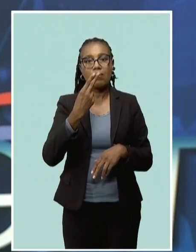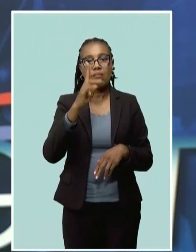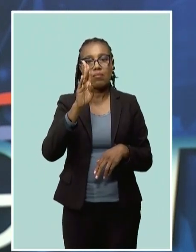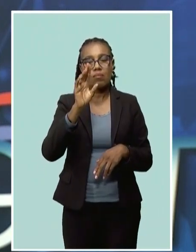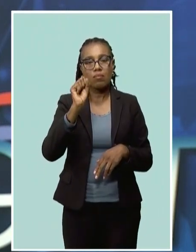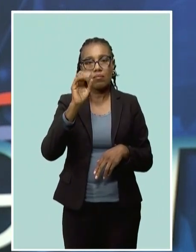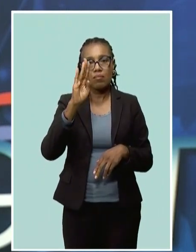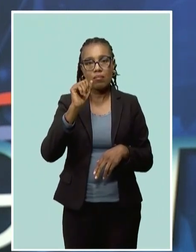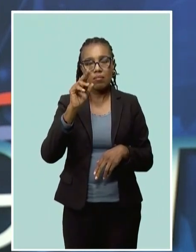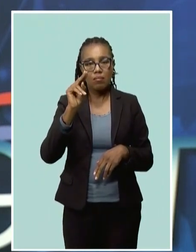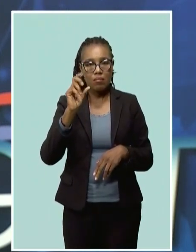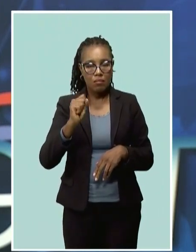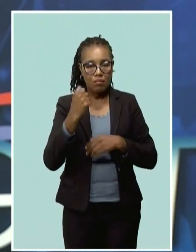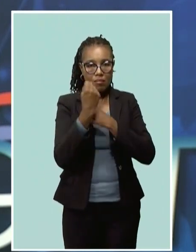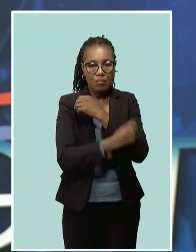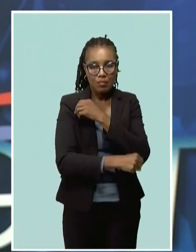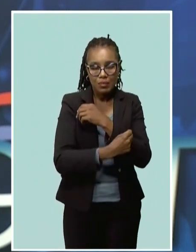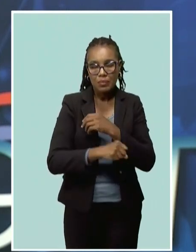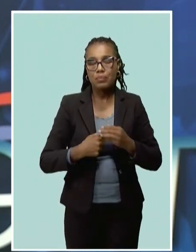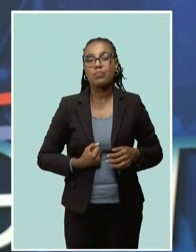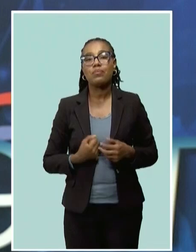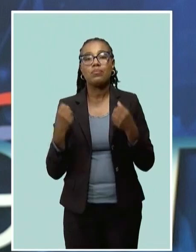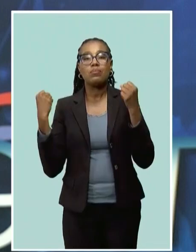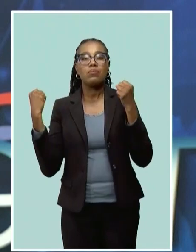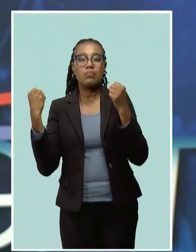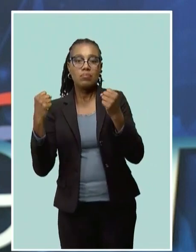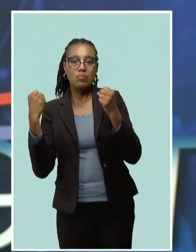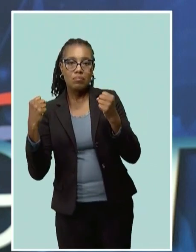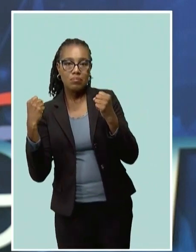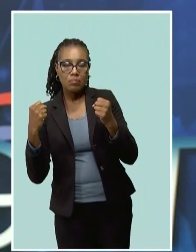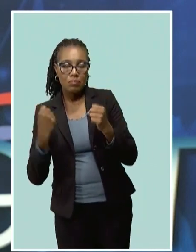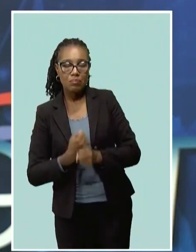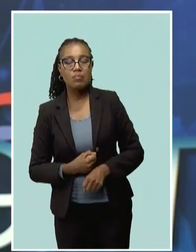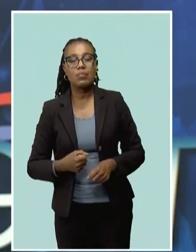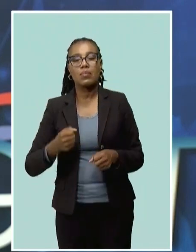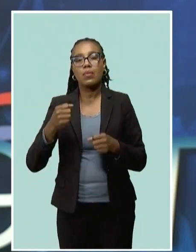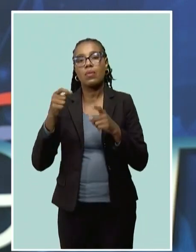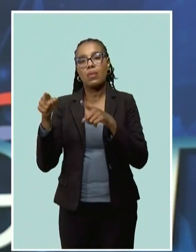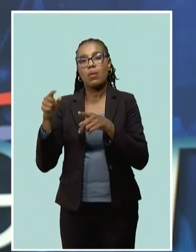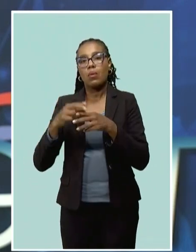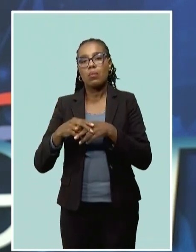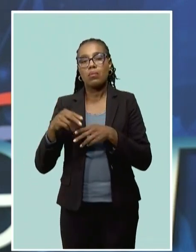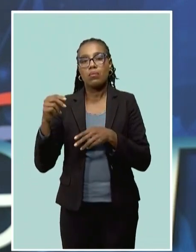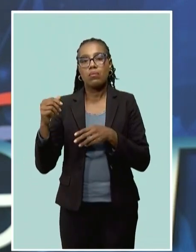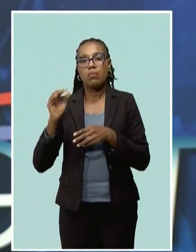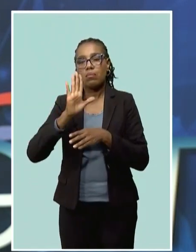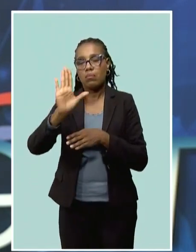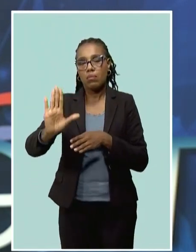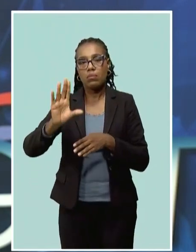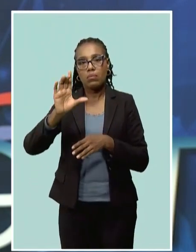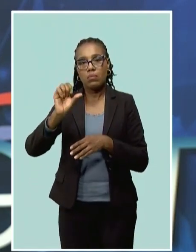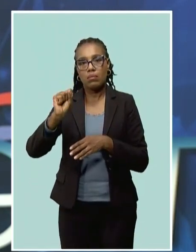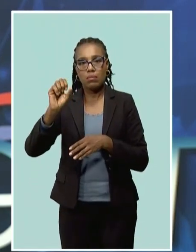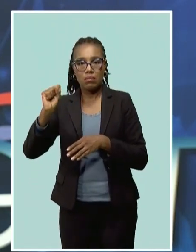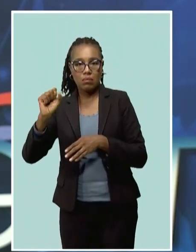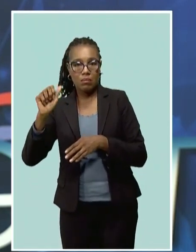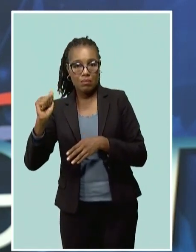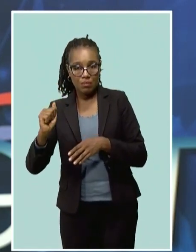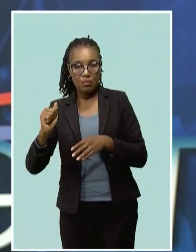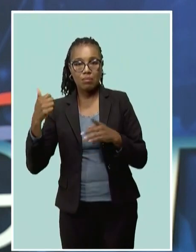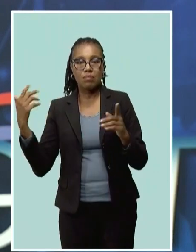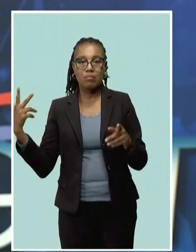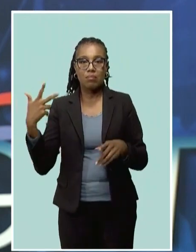He was involved in an accident with a motor lorry owned by the Sanitation Service Authority. Police say the accident occurred along